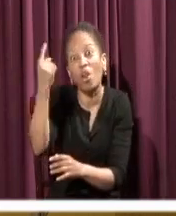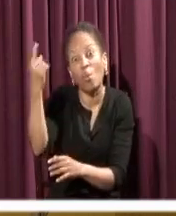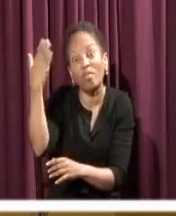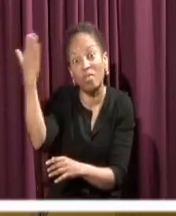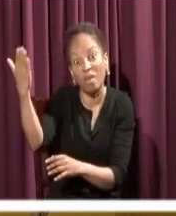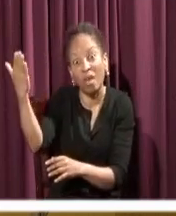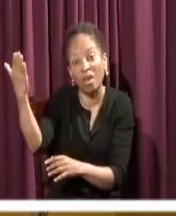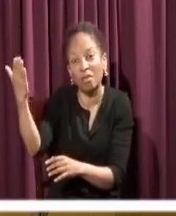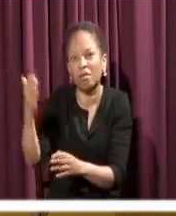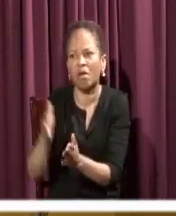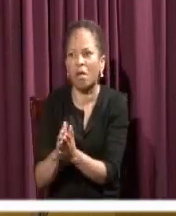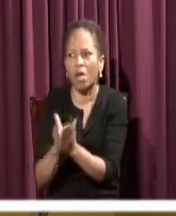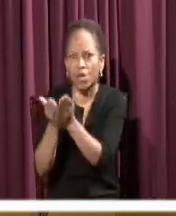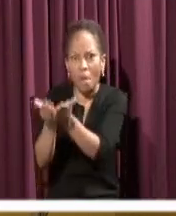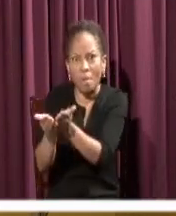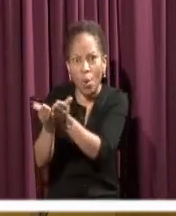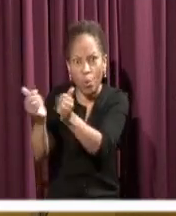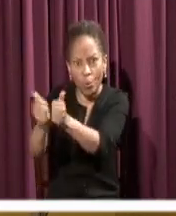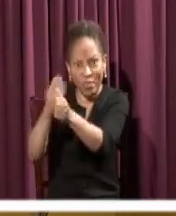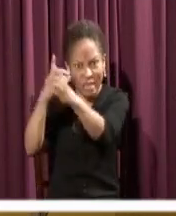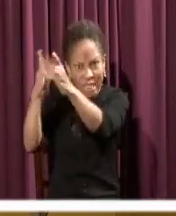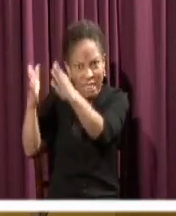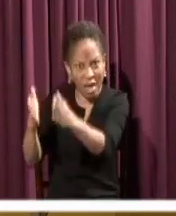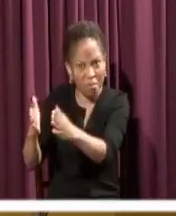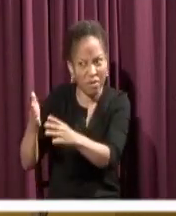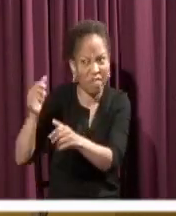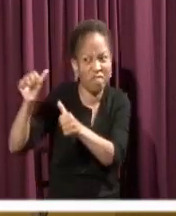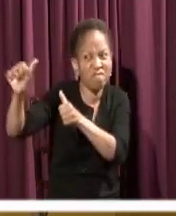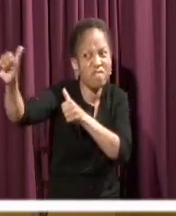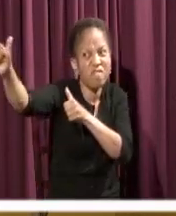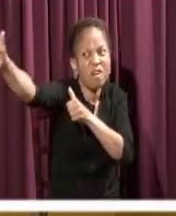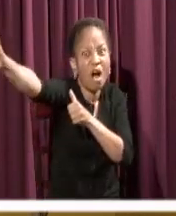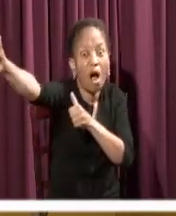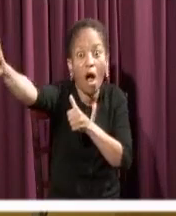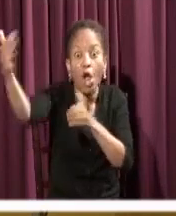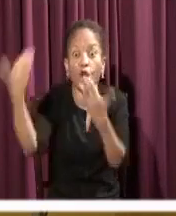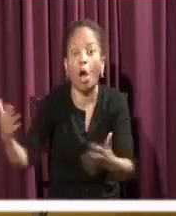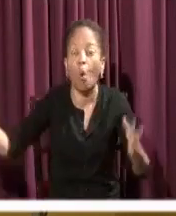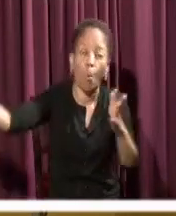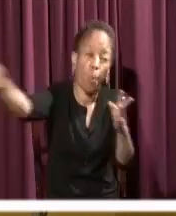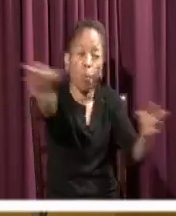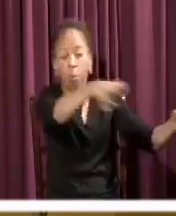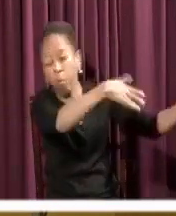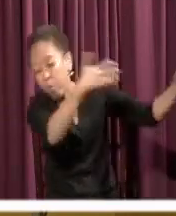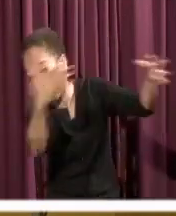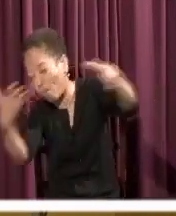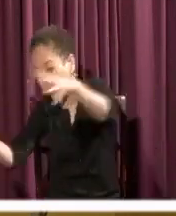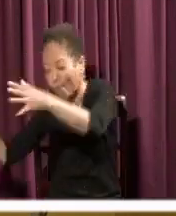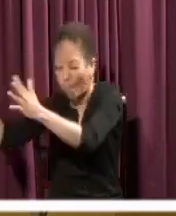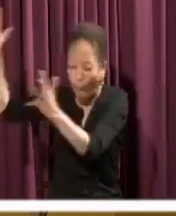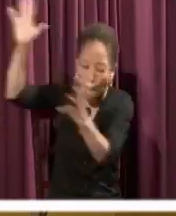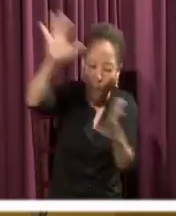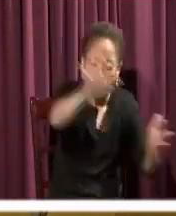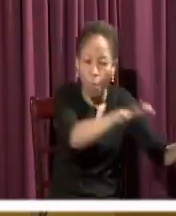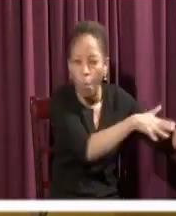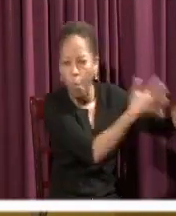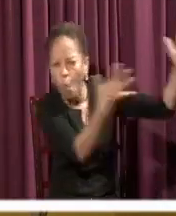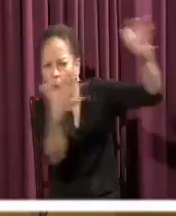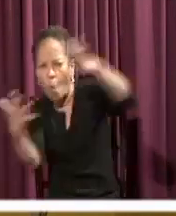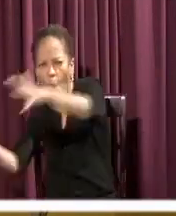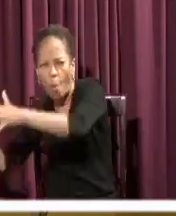by now far out on the lake, was buckling with a heavy sea, for there was a headwind.